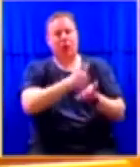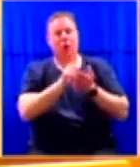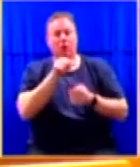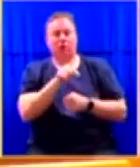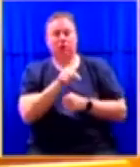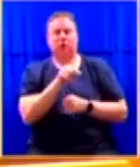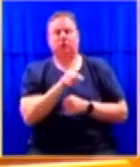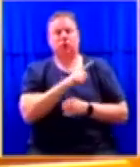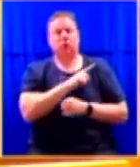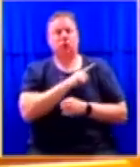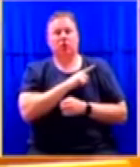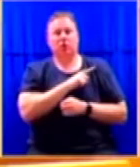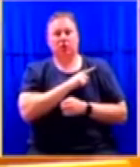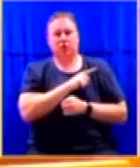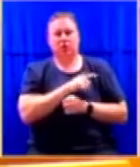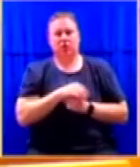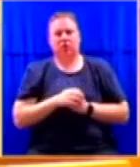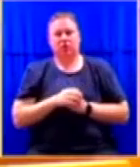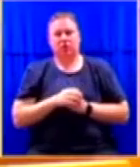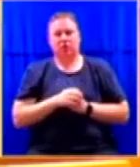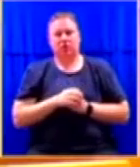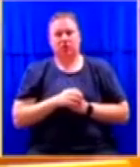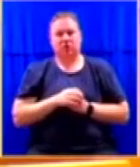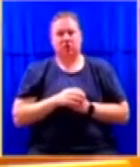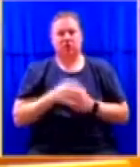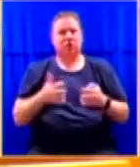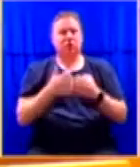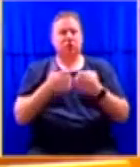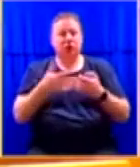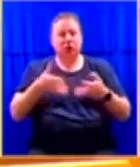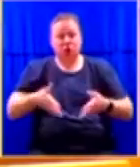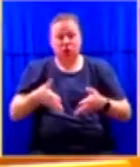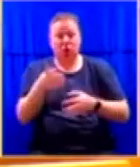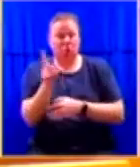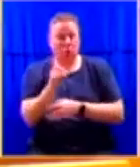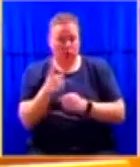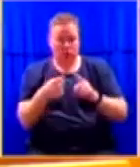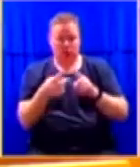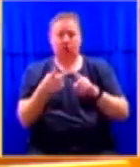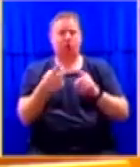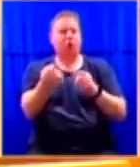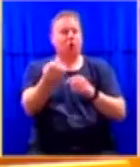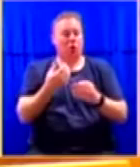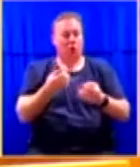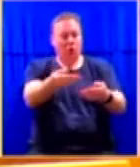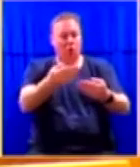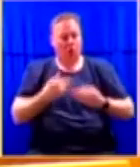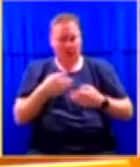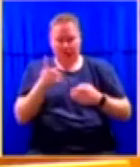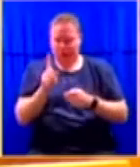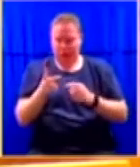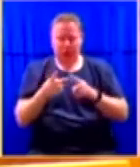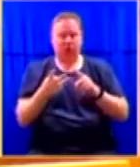what is our challenges at the moment and what is on offer in terms of the